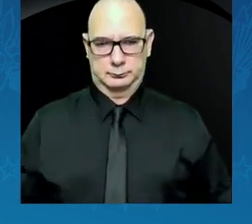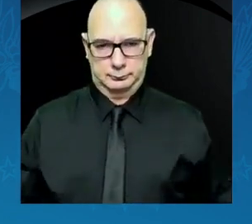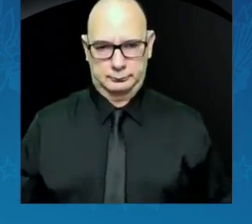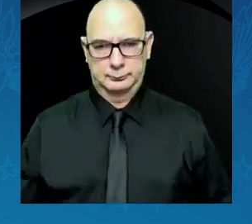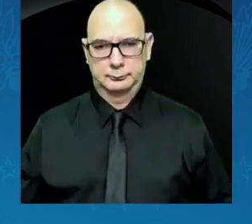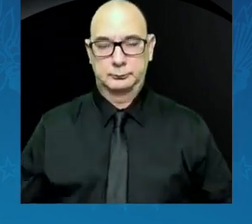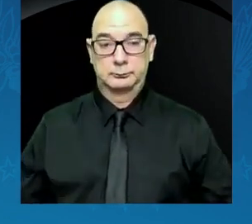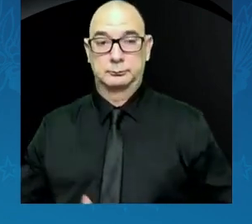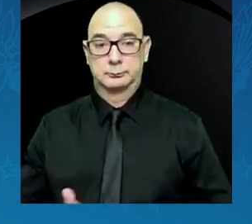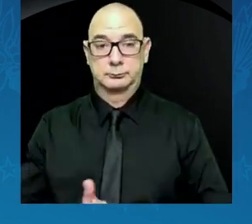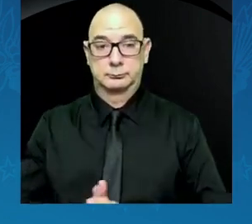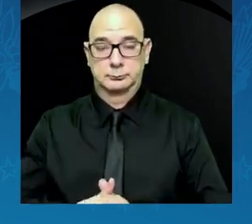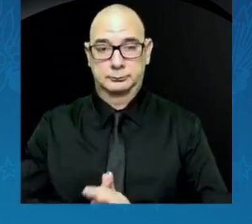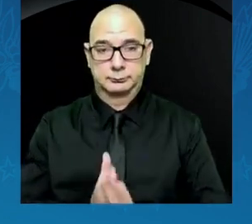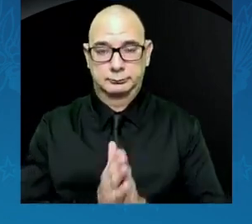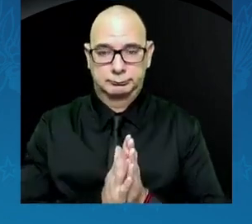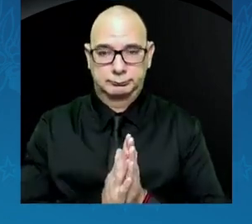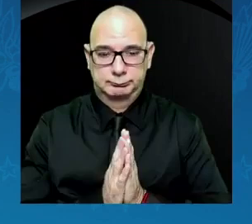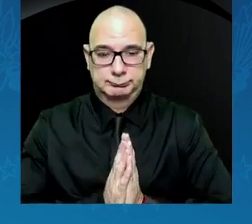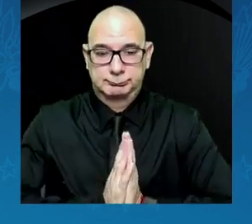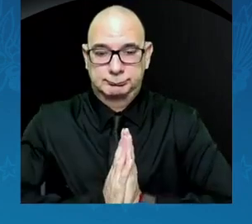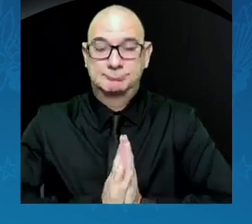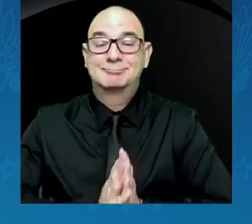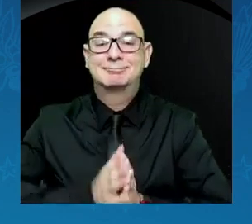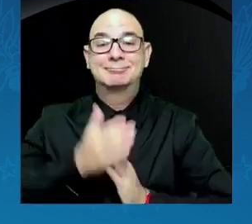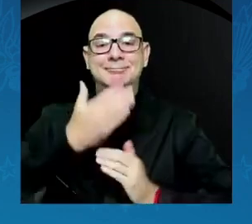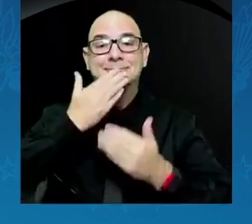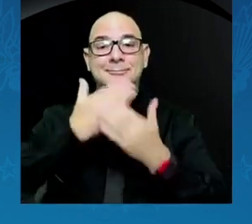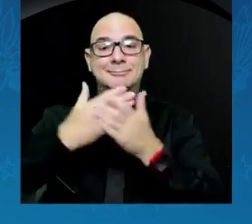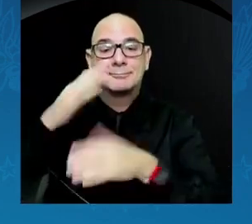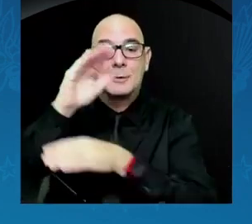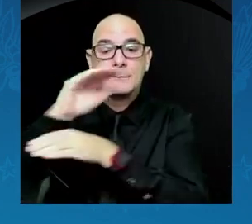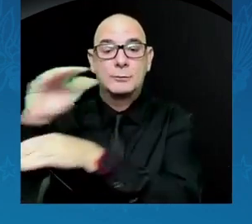Ms. Good afternoon, everyone. Please have a seat. Good afternoon.